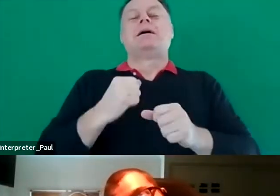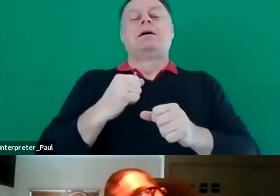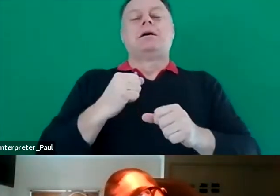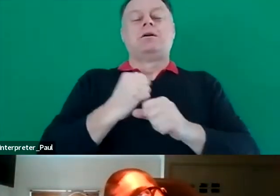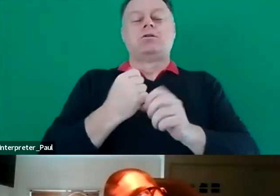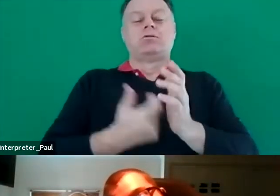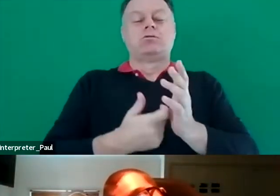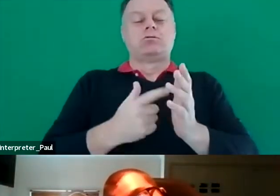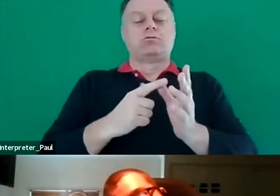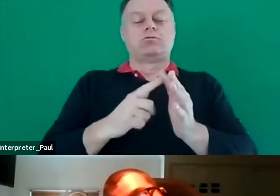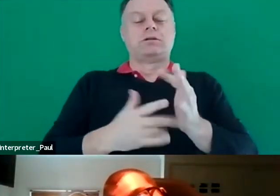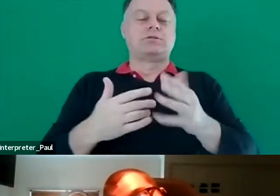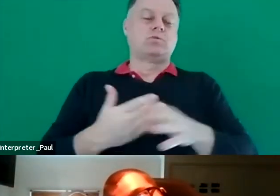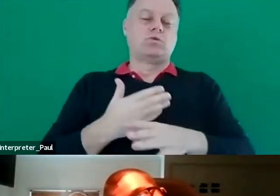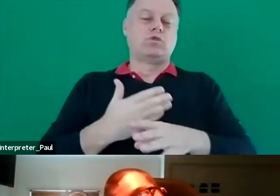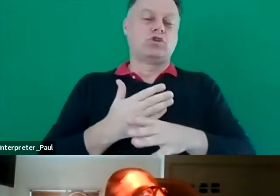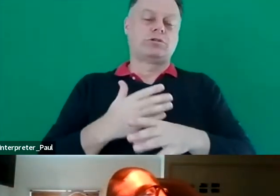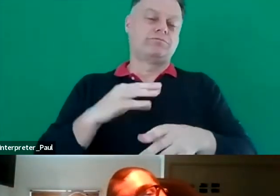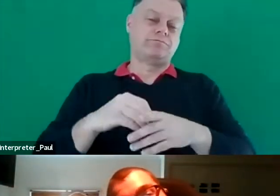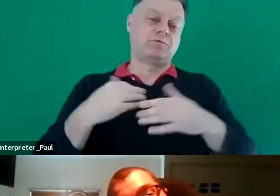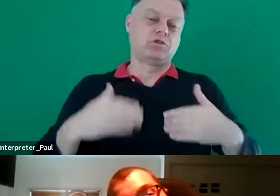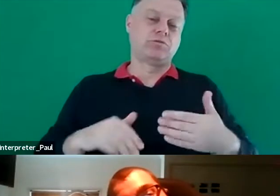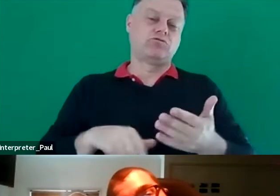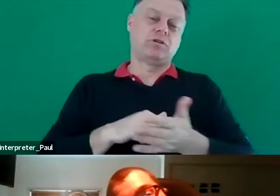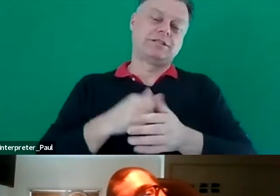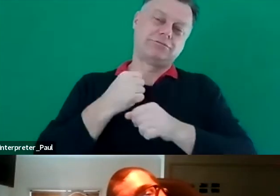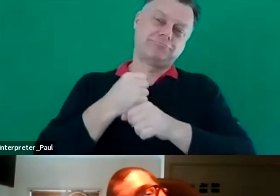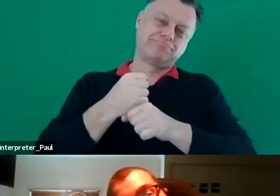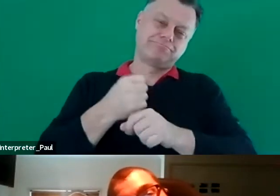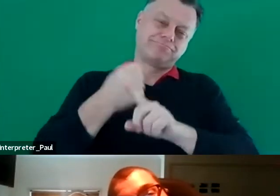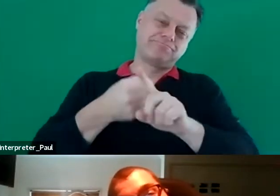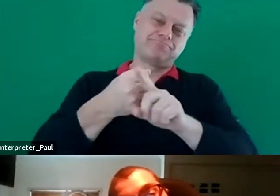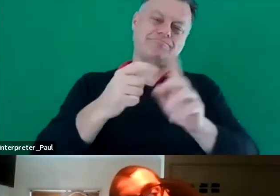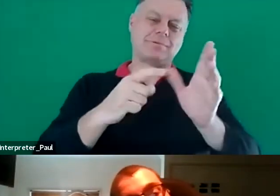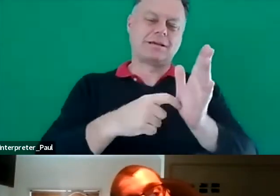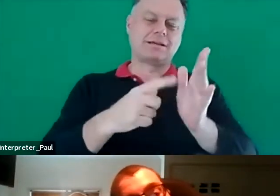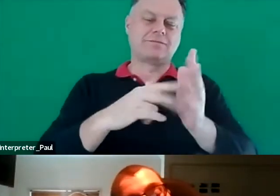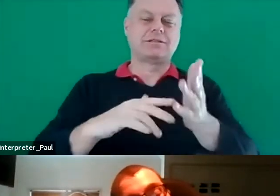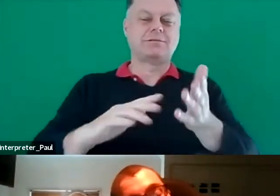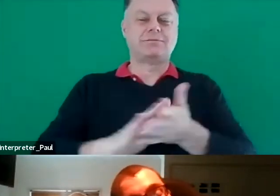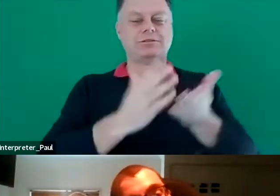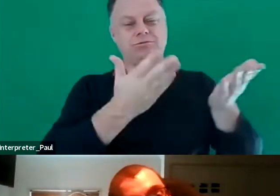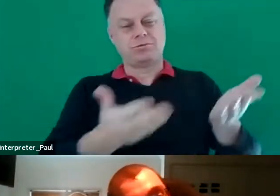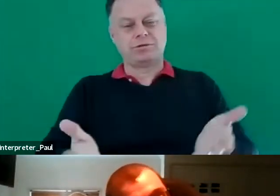of Graham's work as a human rights activist and I'm delighted to welcome Mr Graham Innes. Graham